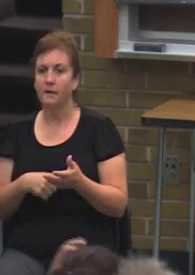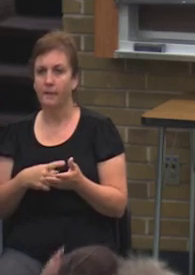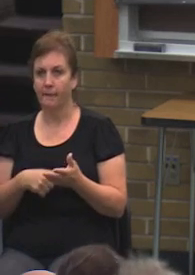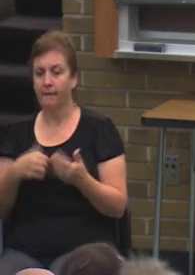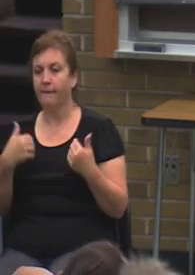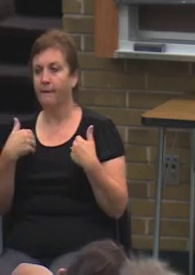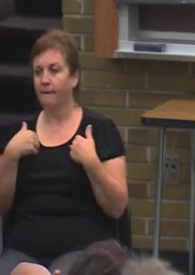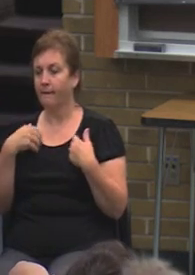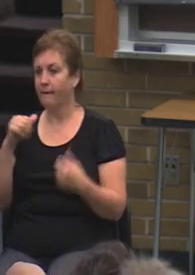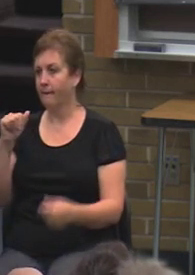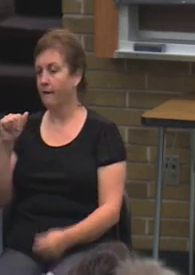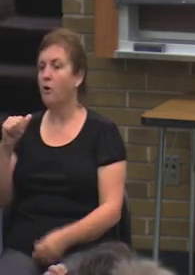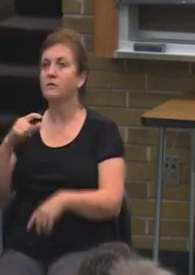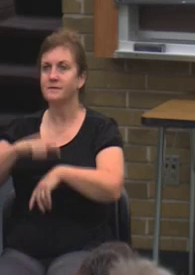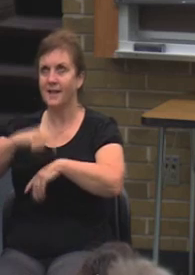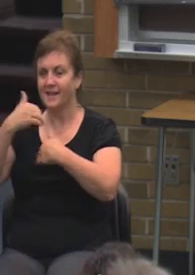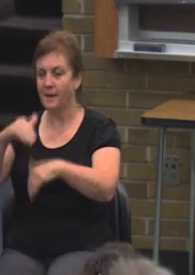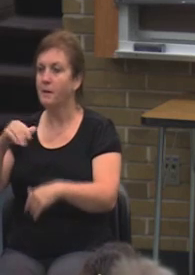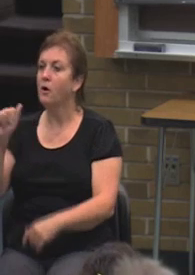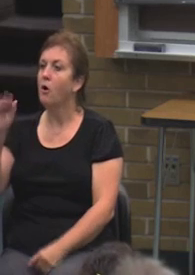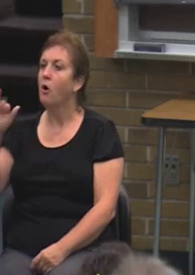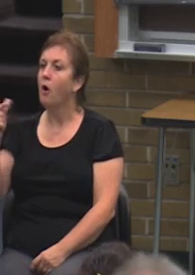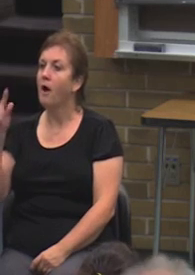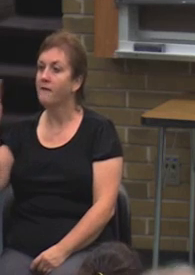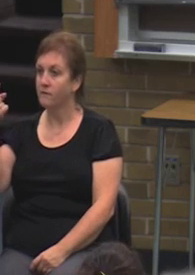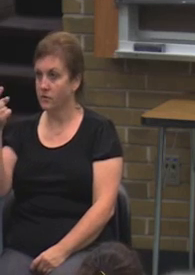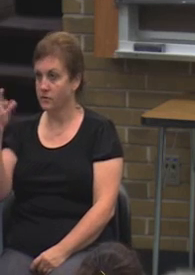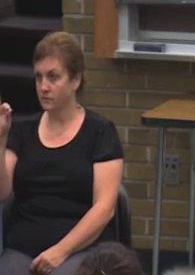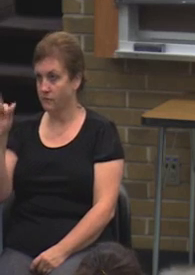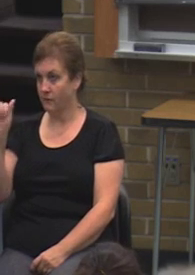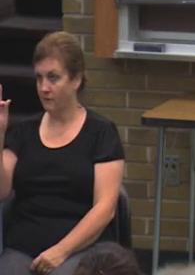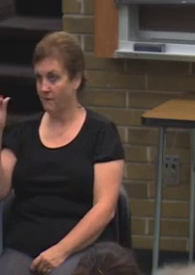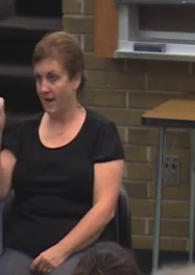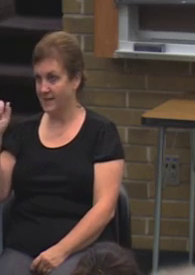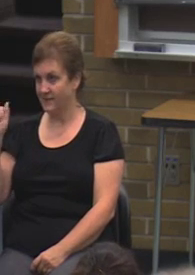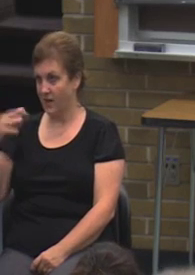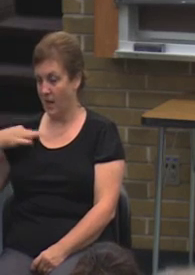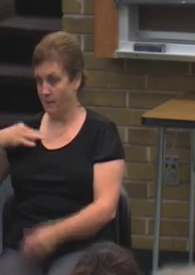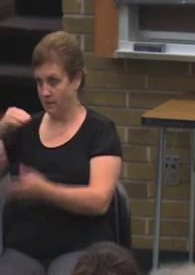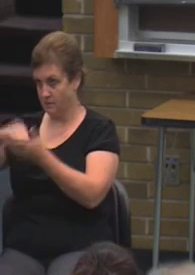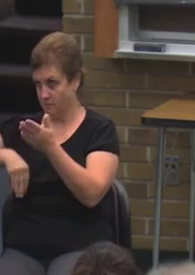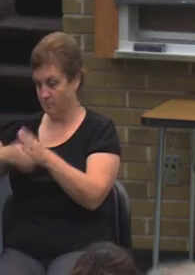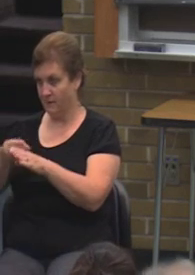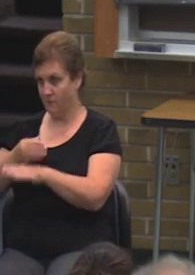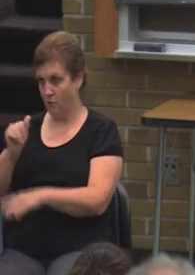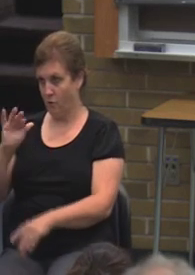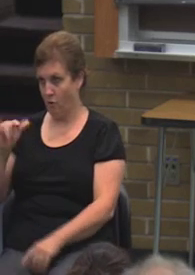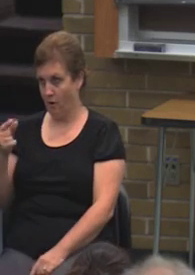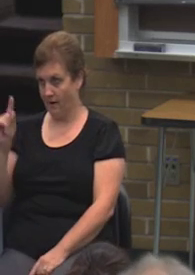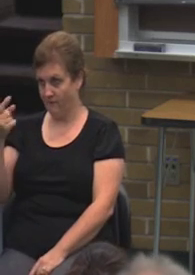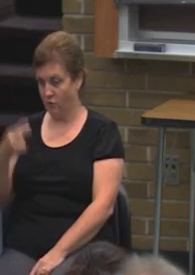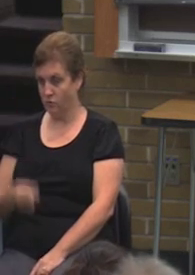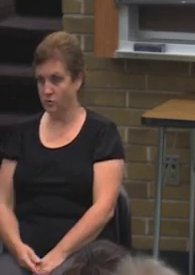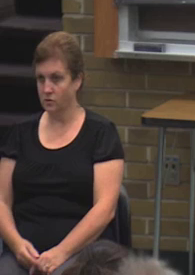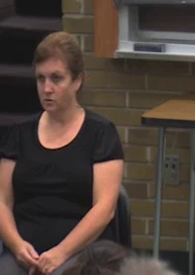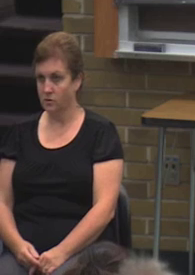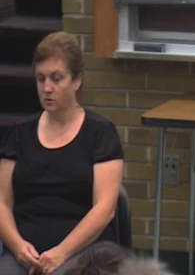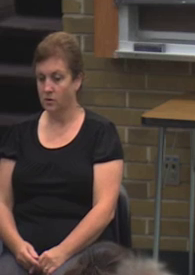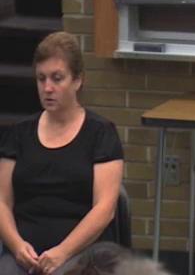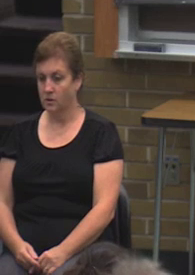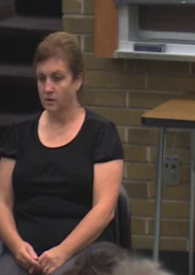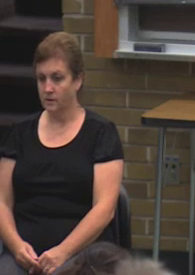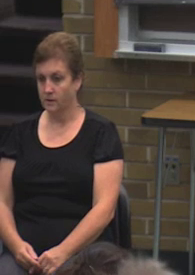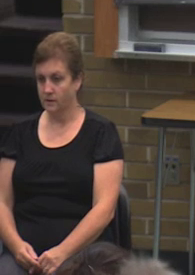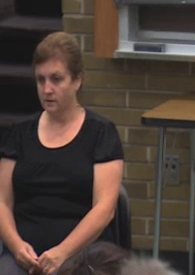actually we have an August 1st priority deadline for the FAFSA application, and the question was, are there specific deadlines for any of the documents?